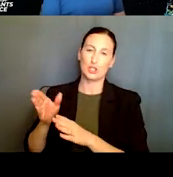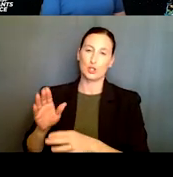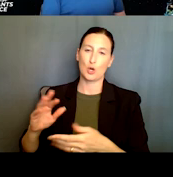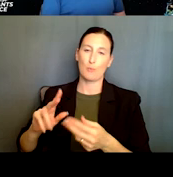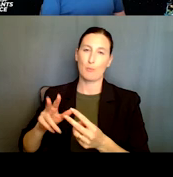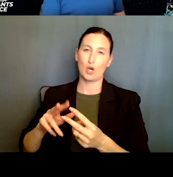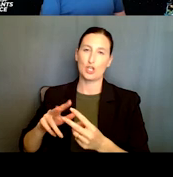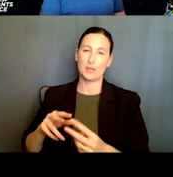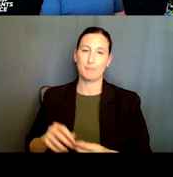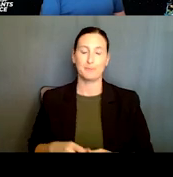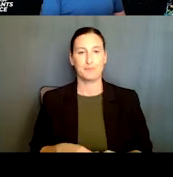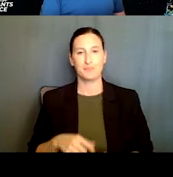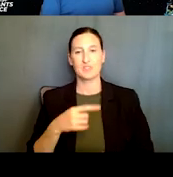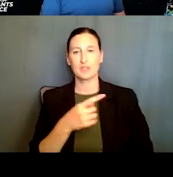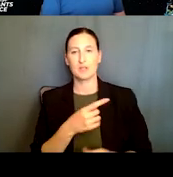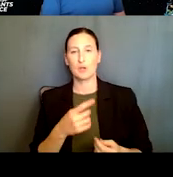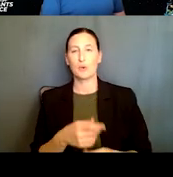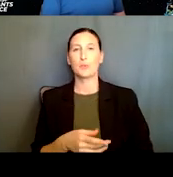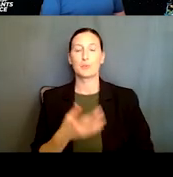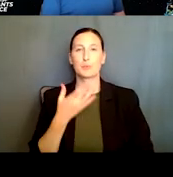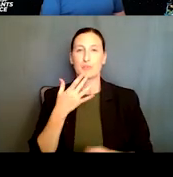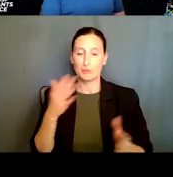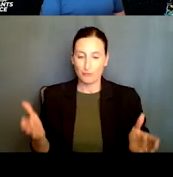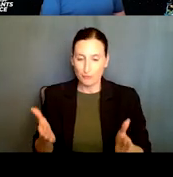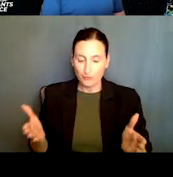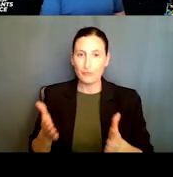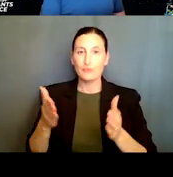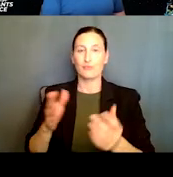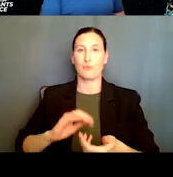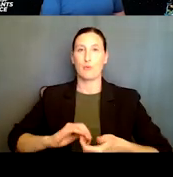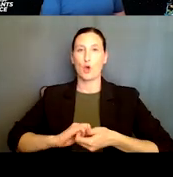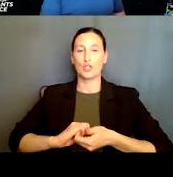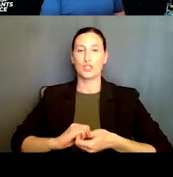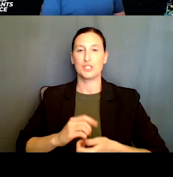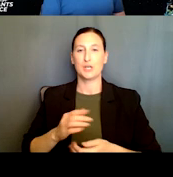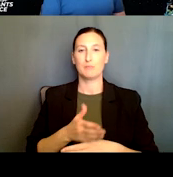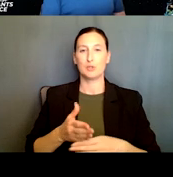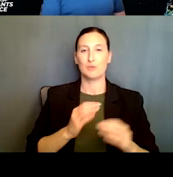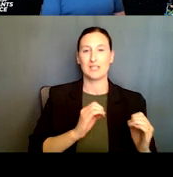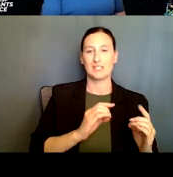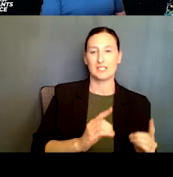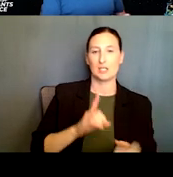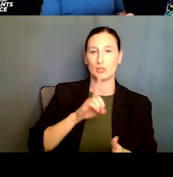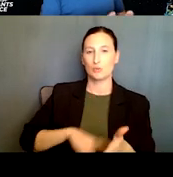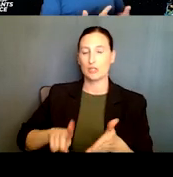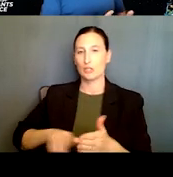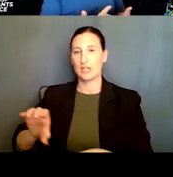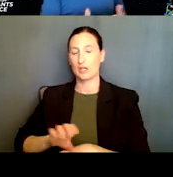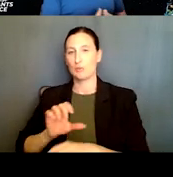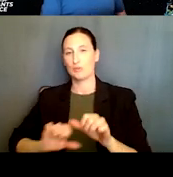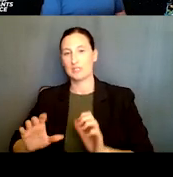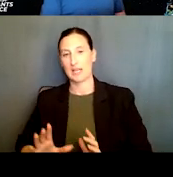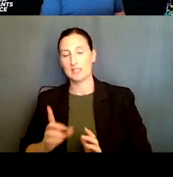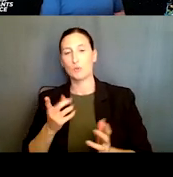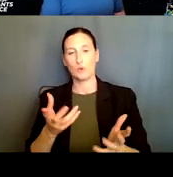NSF would like to foster a partnership between educators, researchers and computer scientists in order to build community and